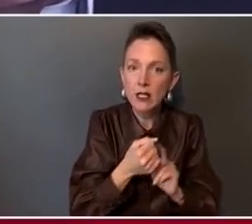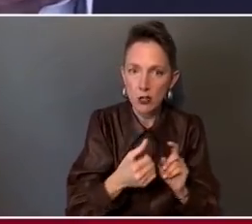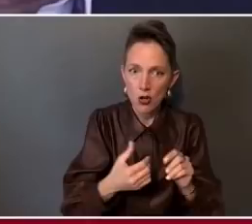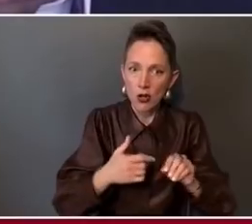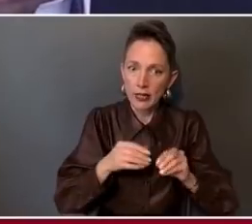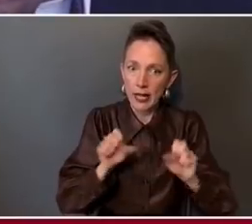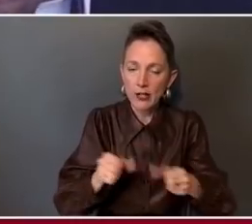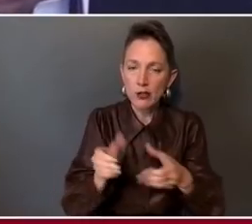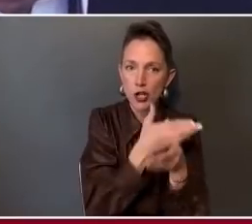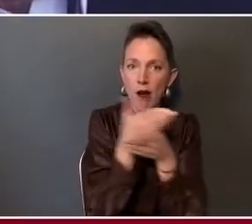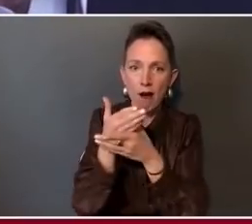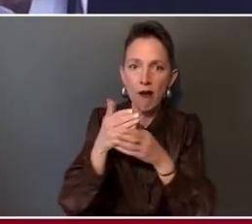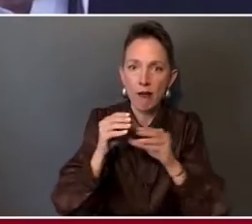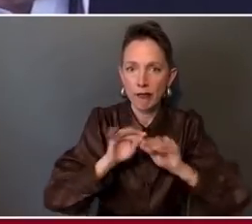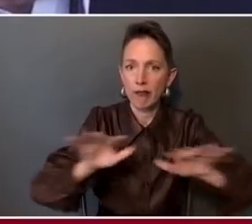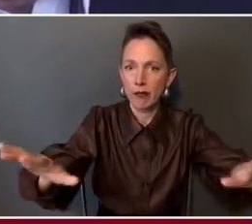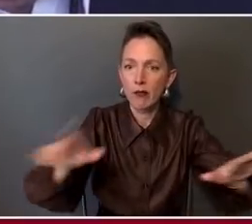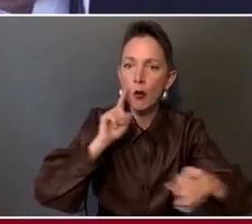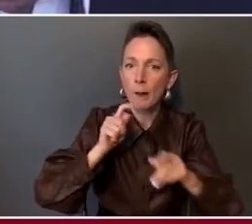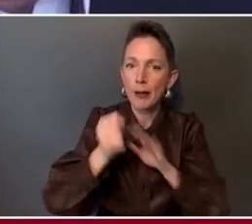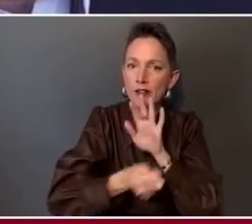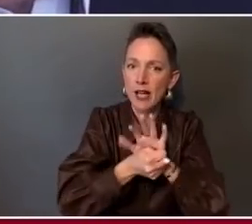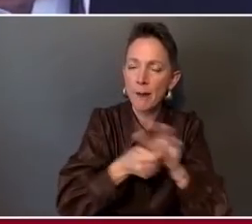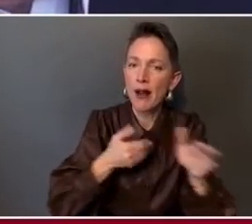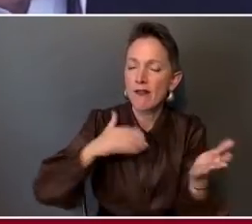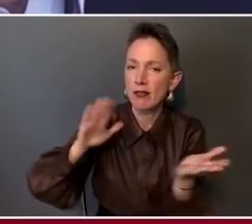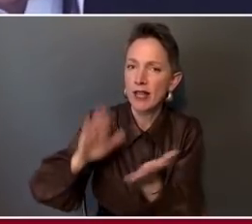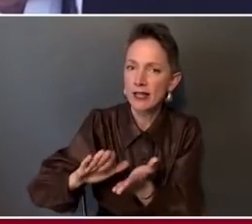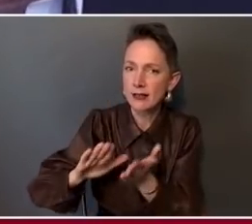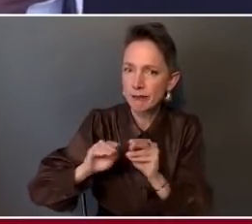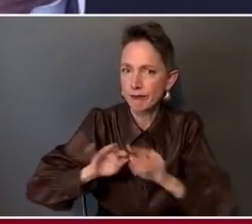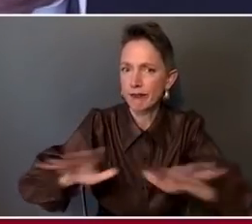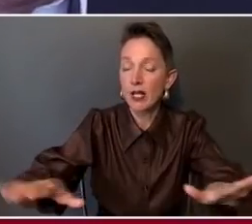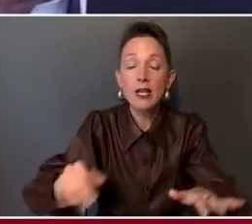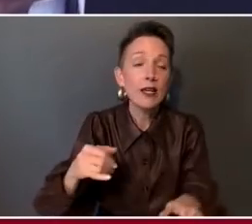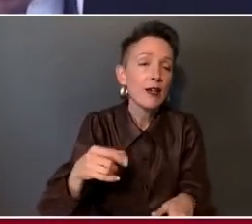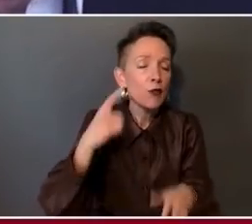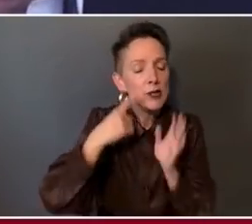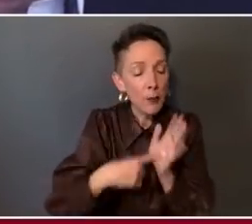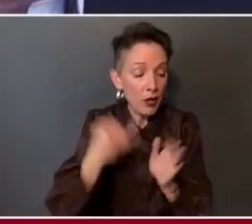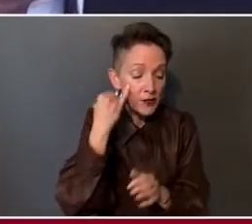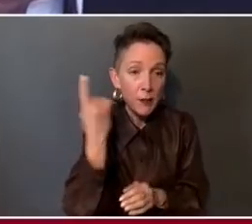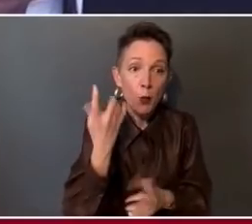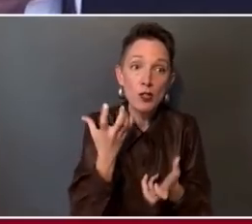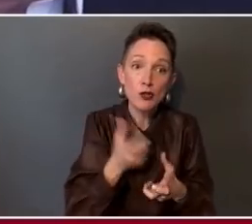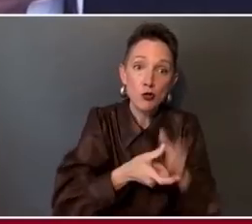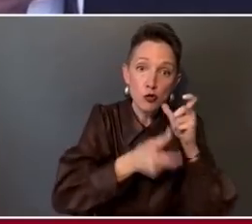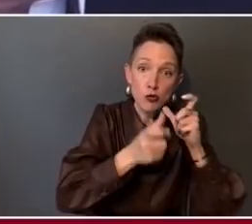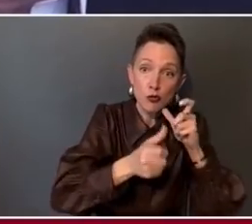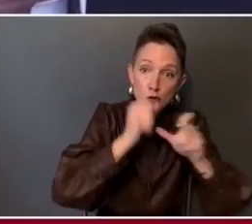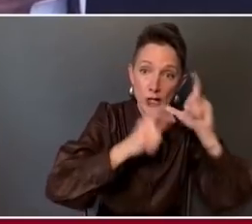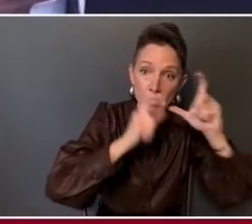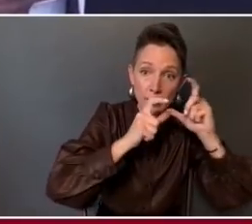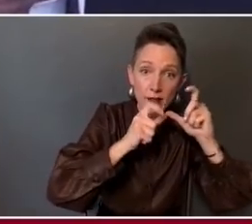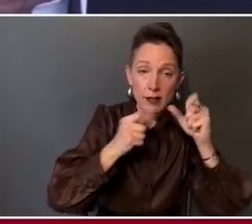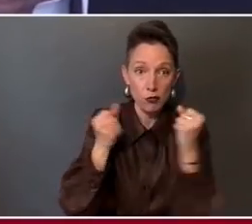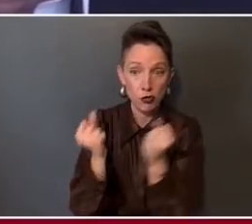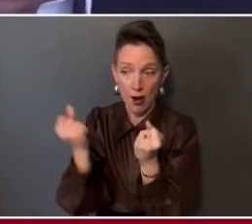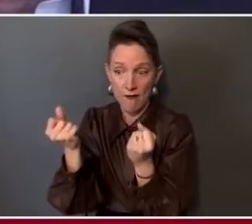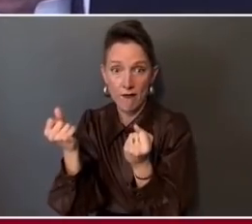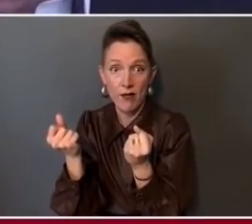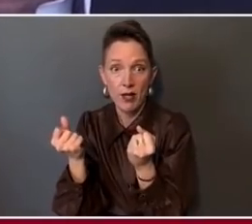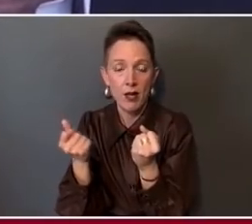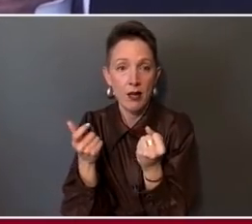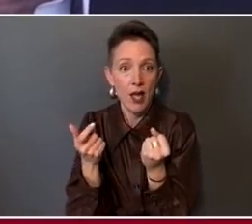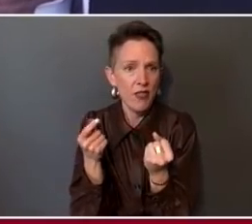less transmission. You know, if somebody wants to drink and drive, and they want to be intoxicated behind the wheel because